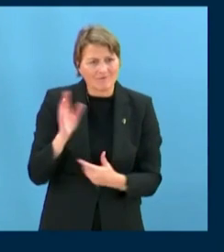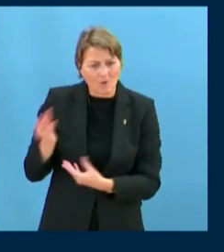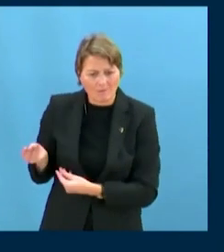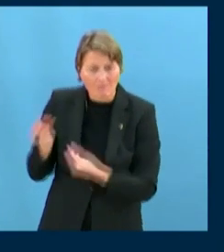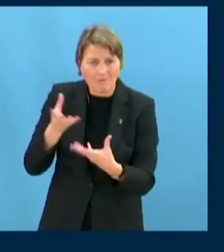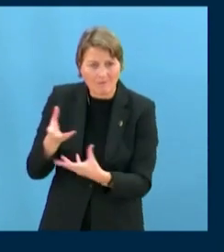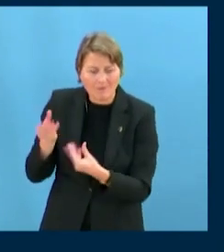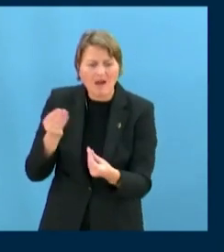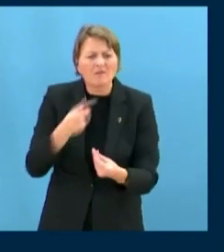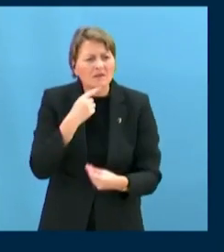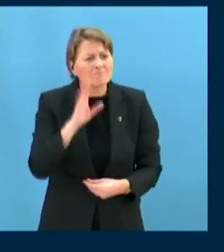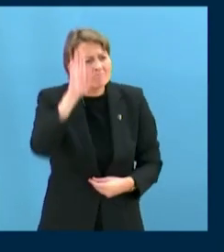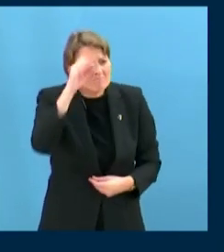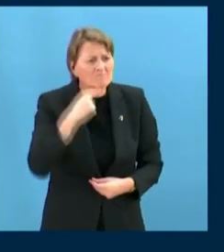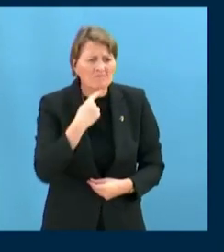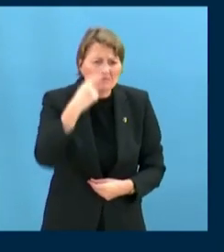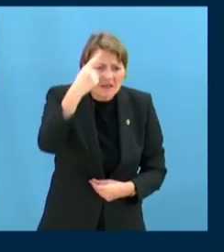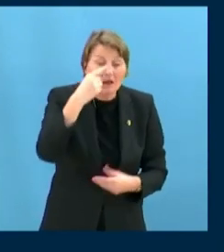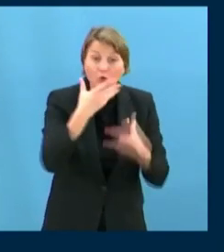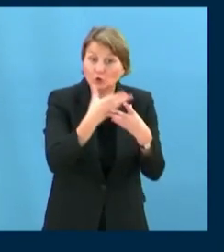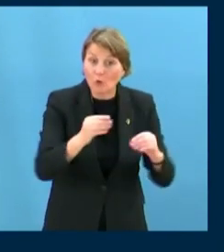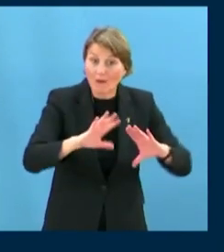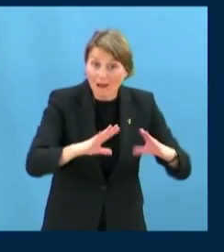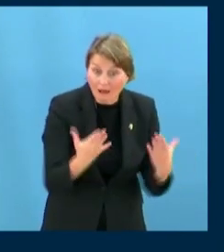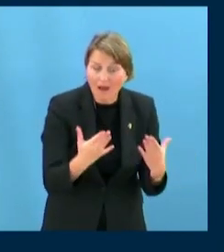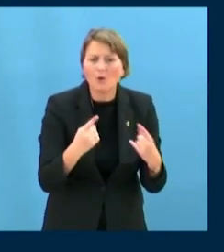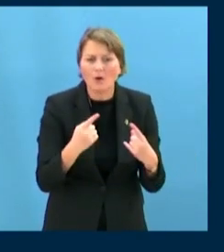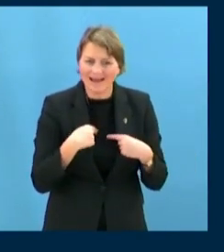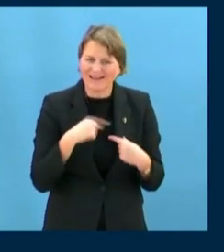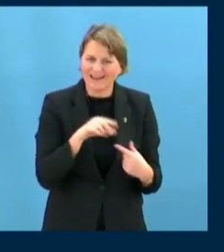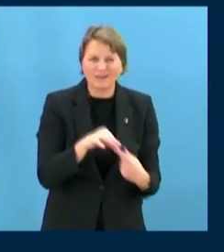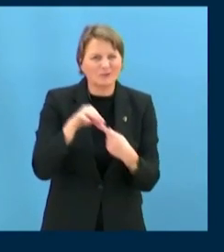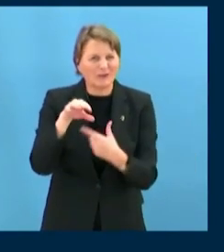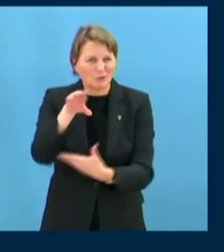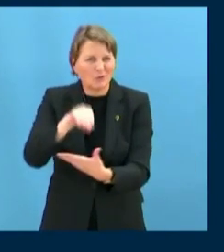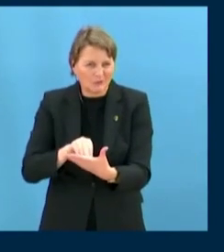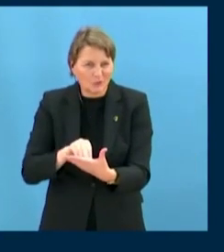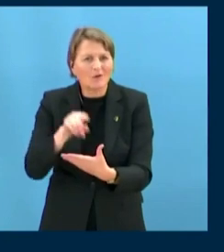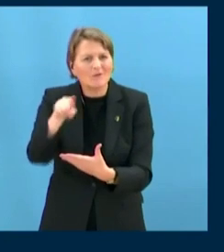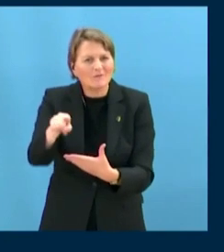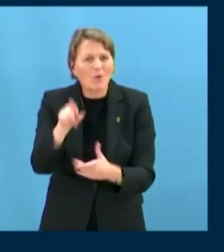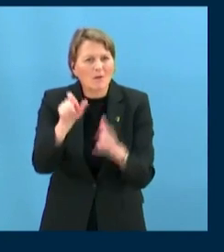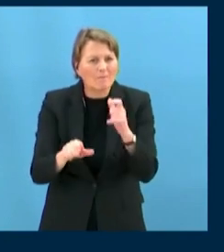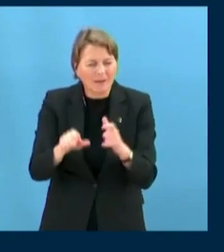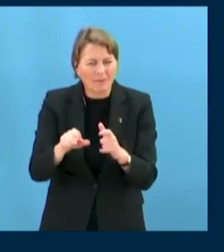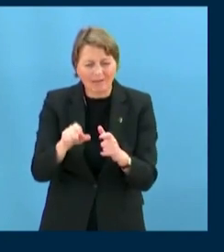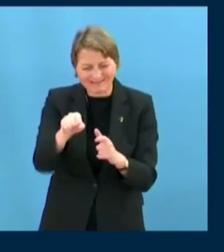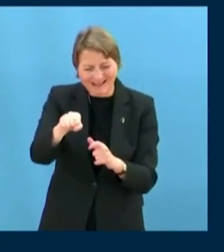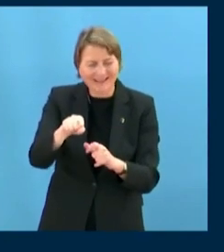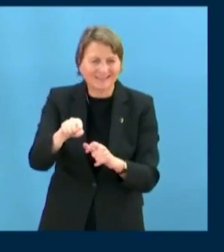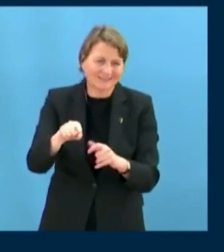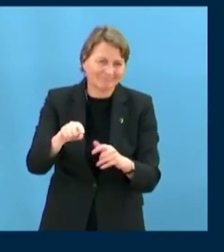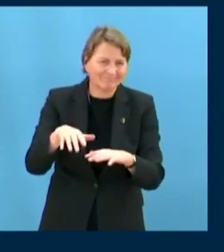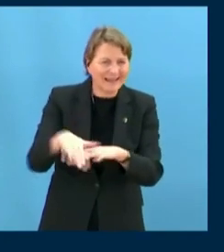solutions and interactive dialogues with the expert mechanism and the special rapporteur on the rights of indigenous peoples. Just as